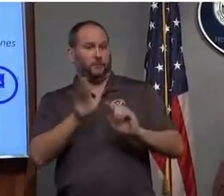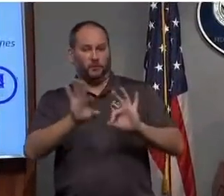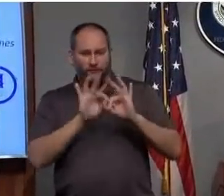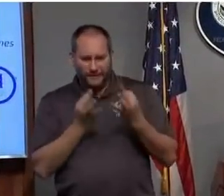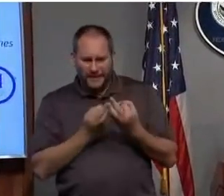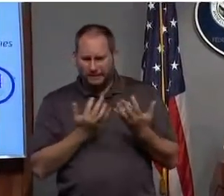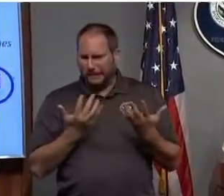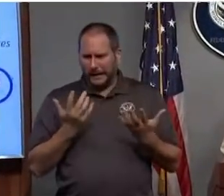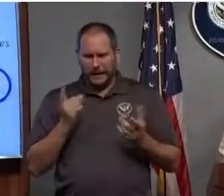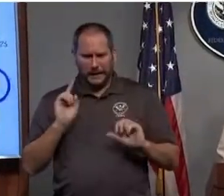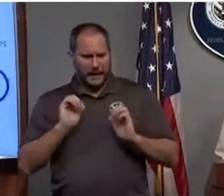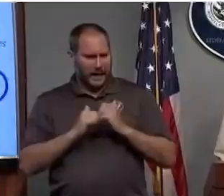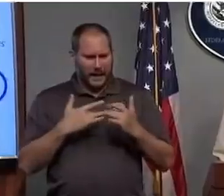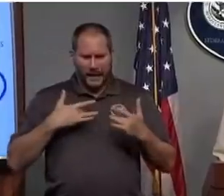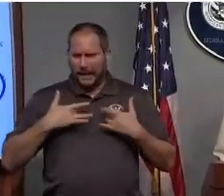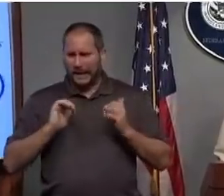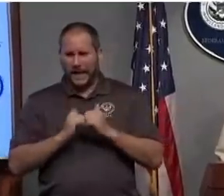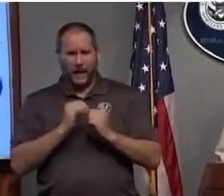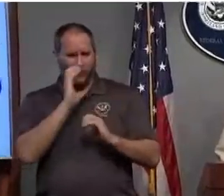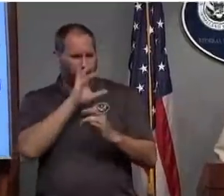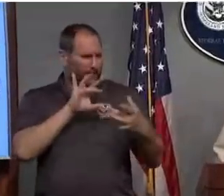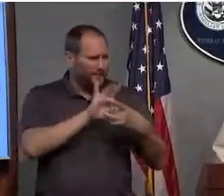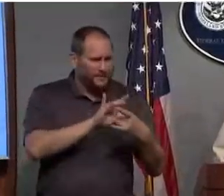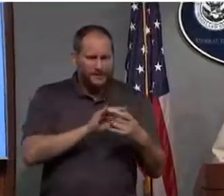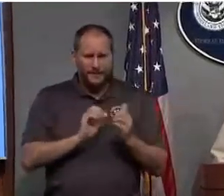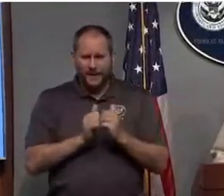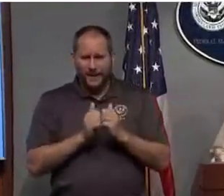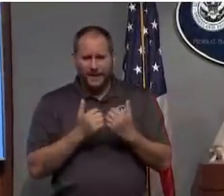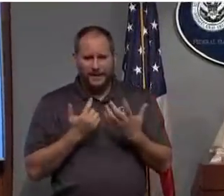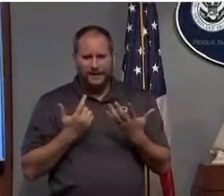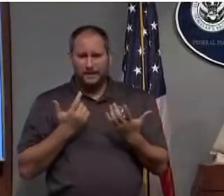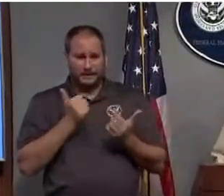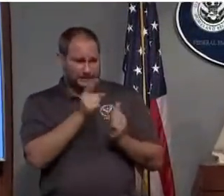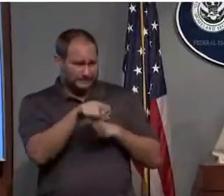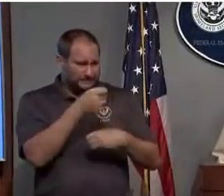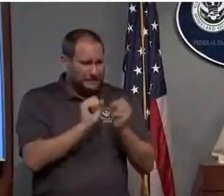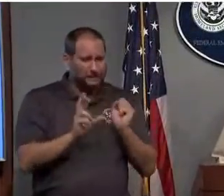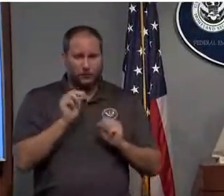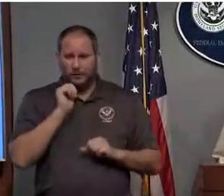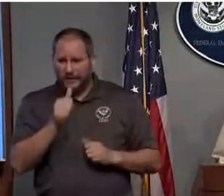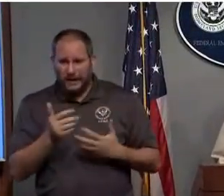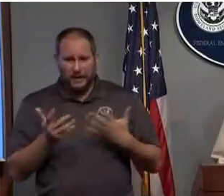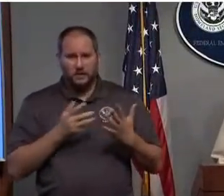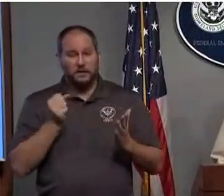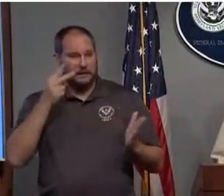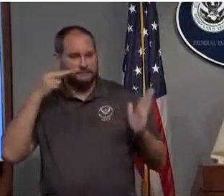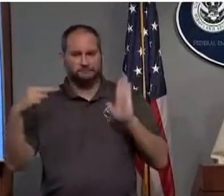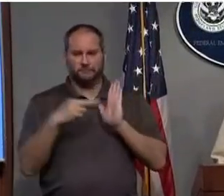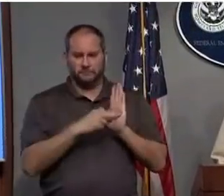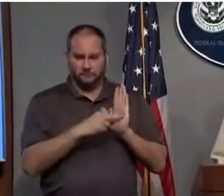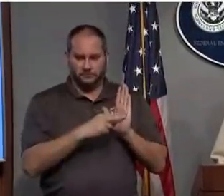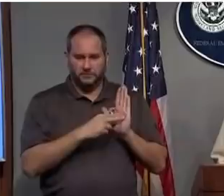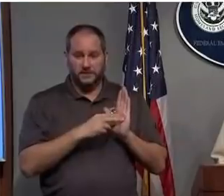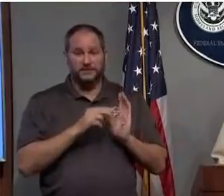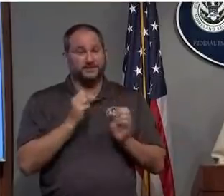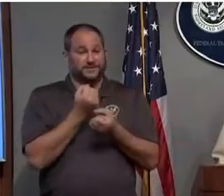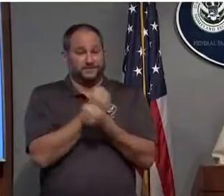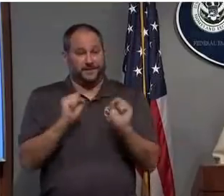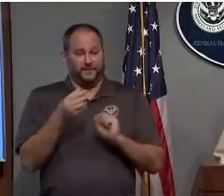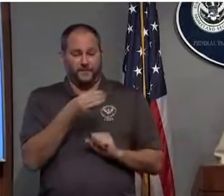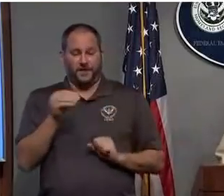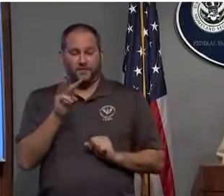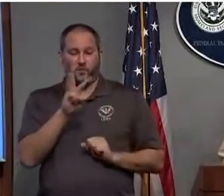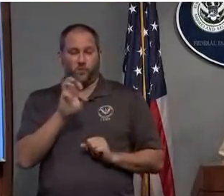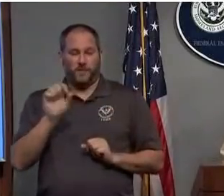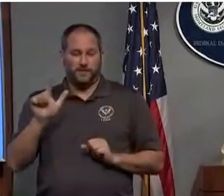about whether your family is okay or not. And you can get to that safe and well website at redcross